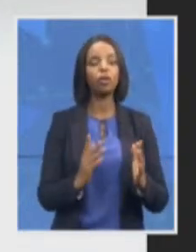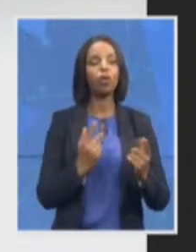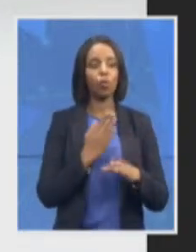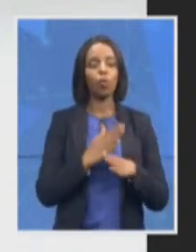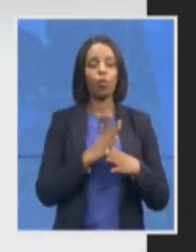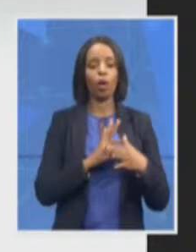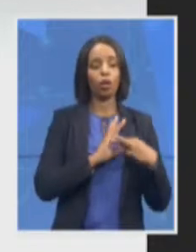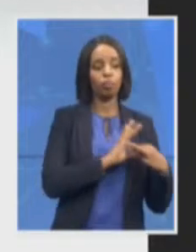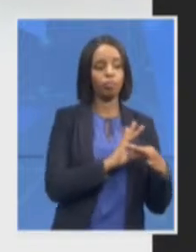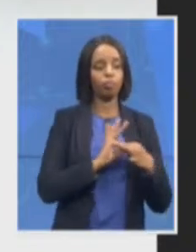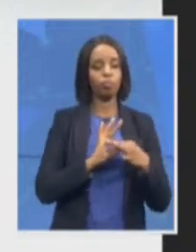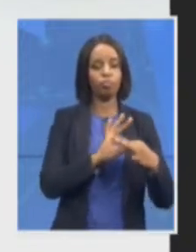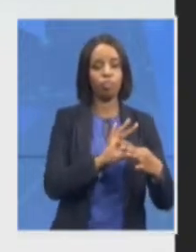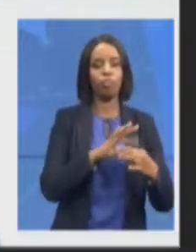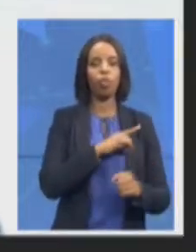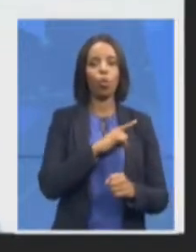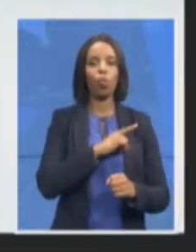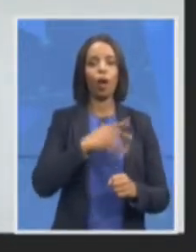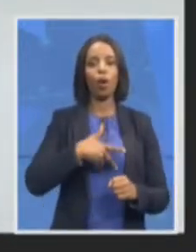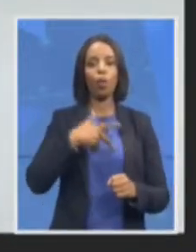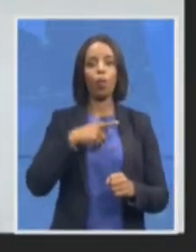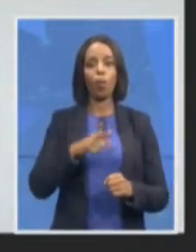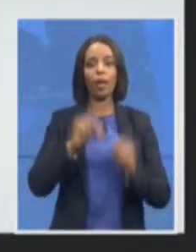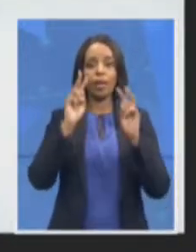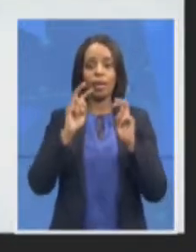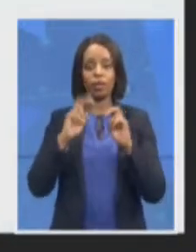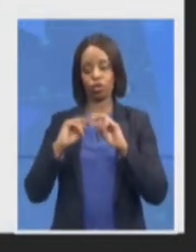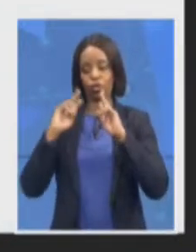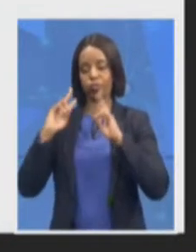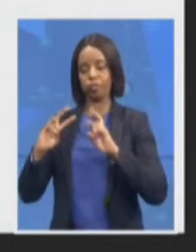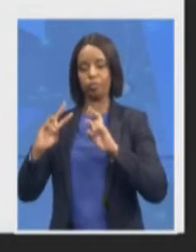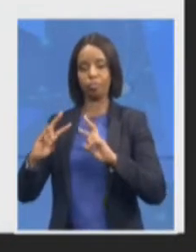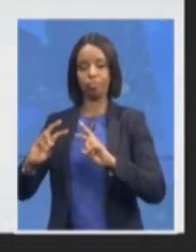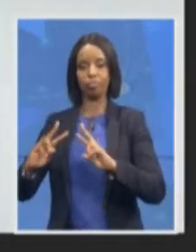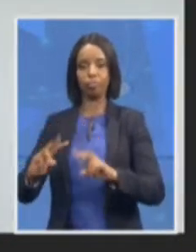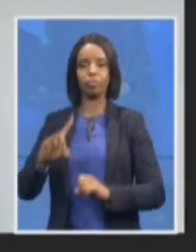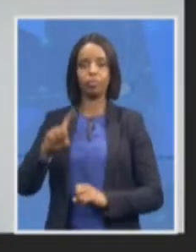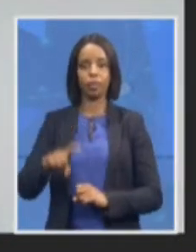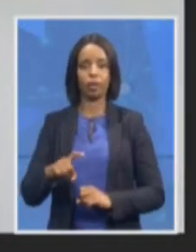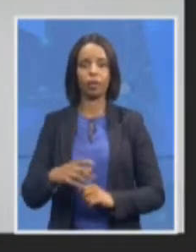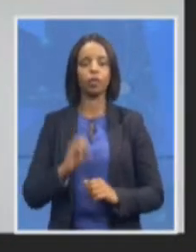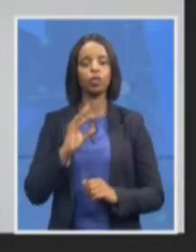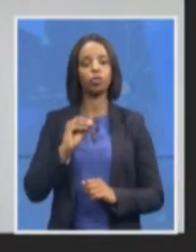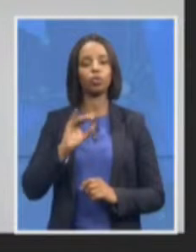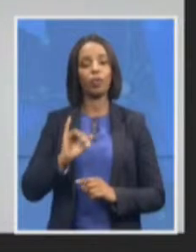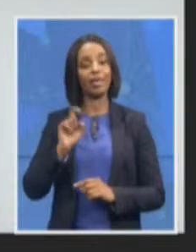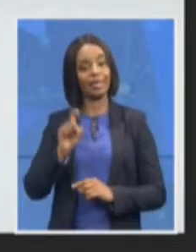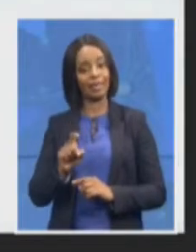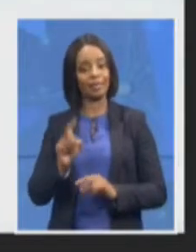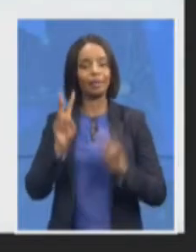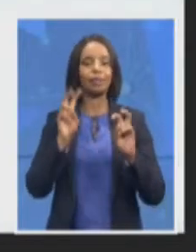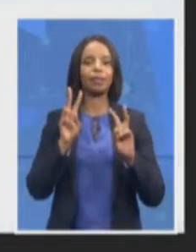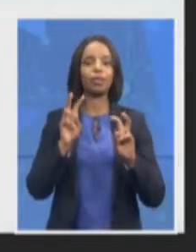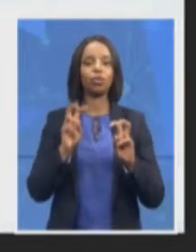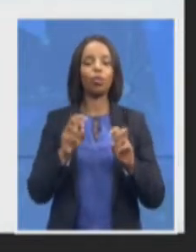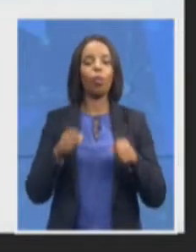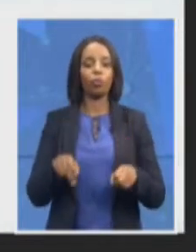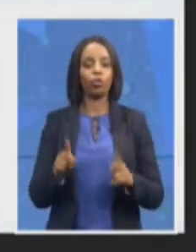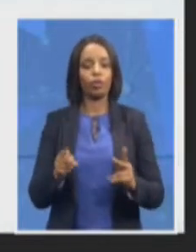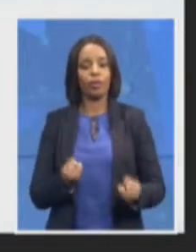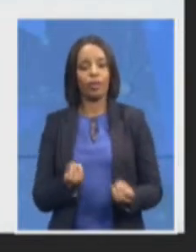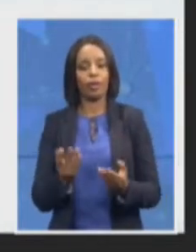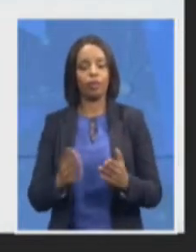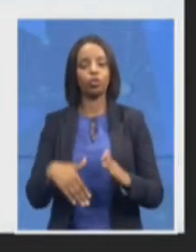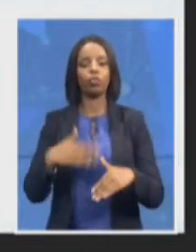we're given further opportunity to deal with this particular matter can I just ask the colleagues in the PP I just need to give the